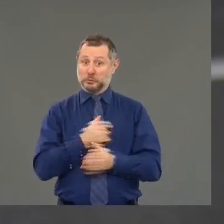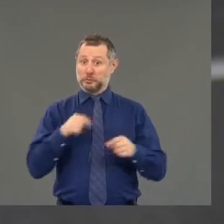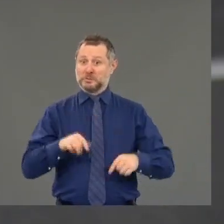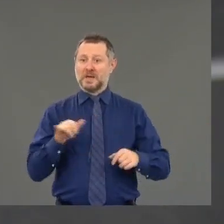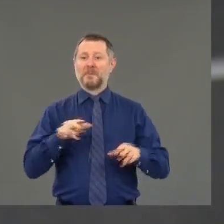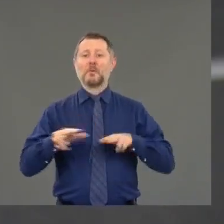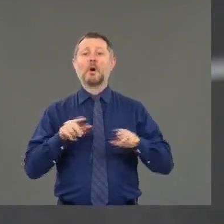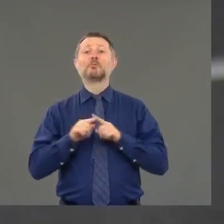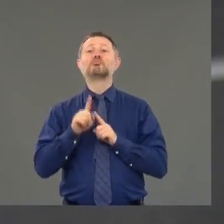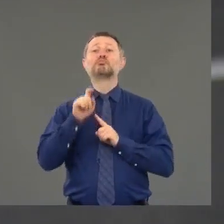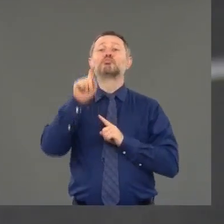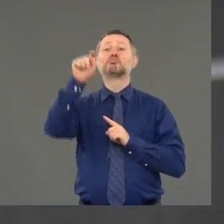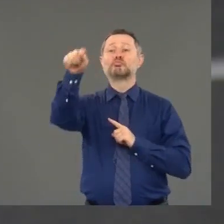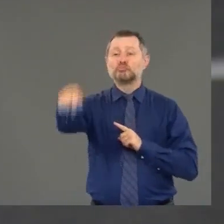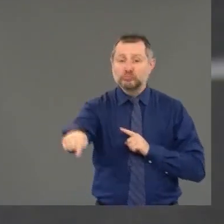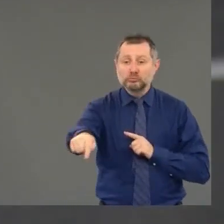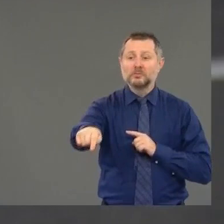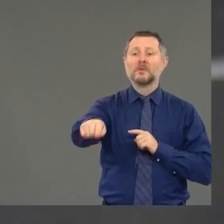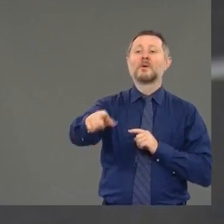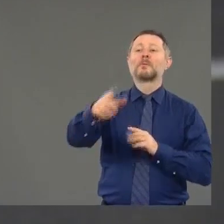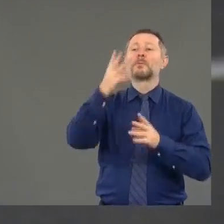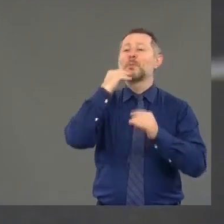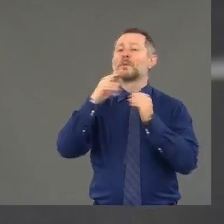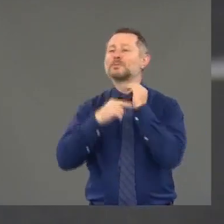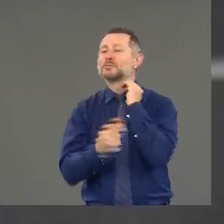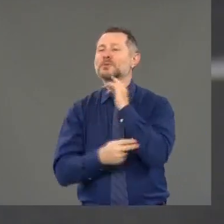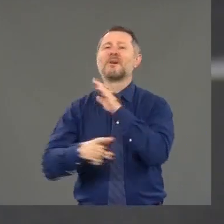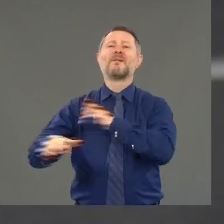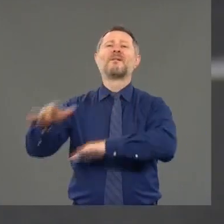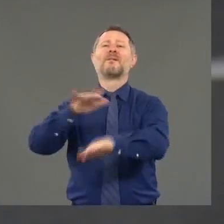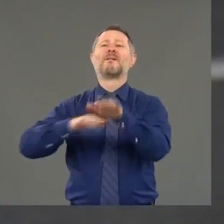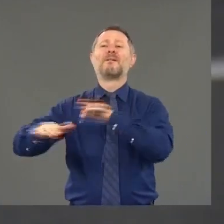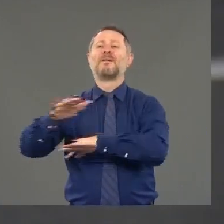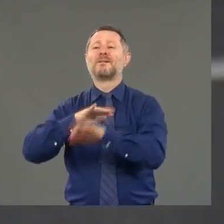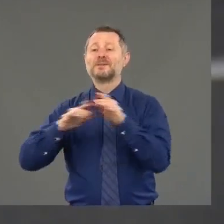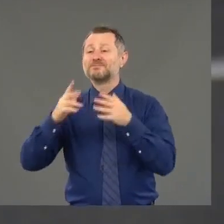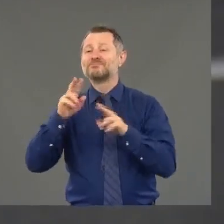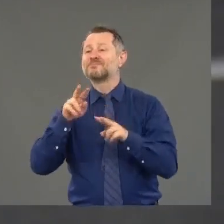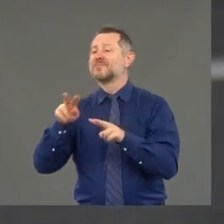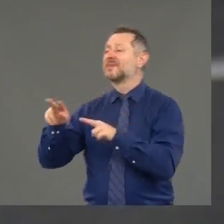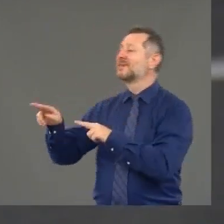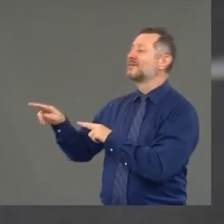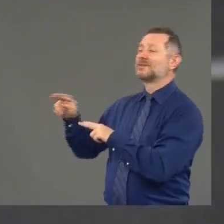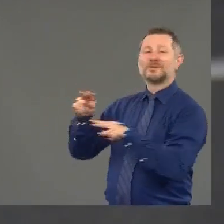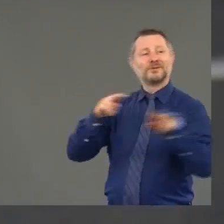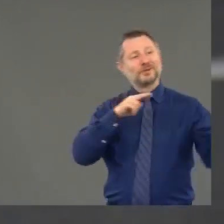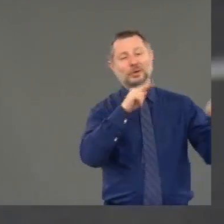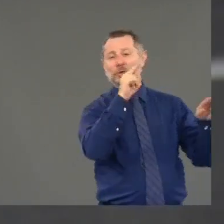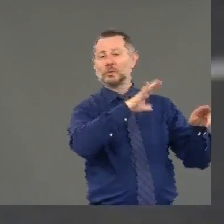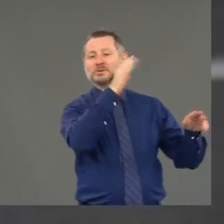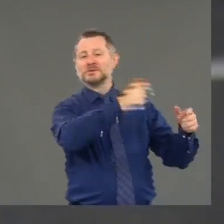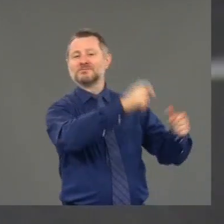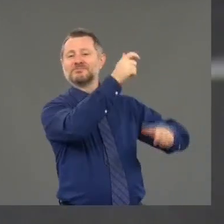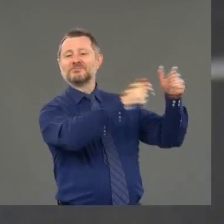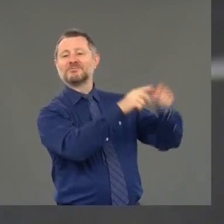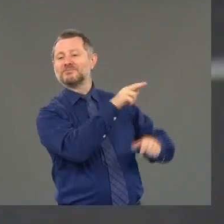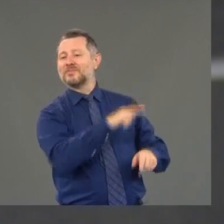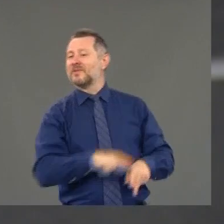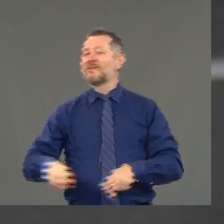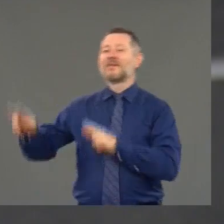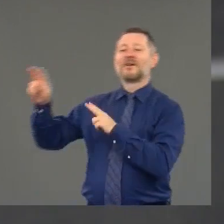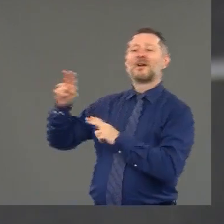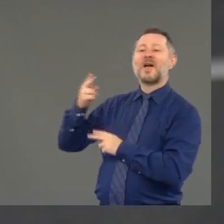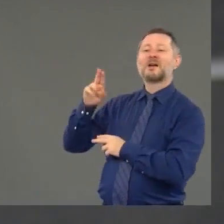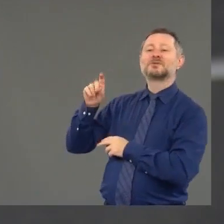over the Hudson on a beautiful bridge. You can see New York City to the south, the Hudson Valley to